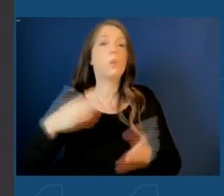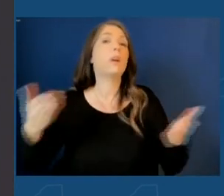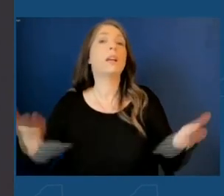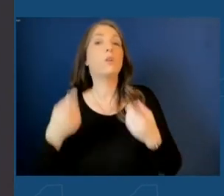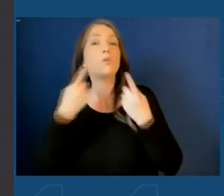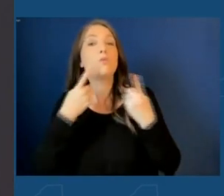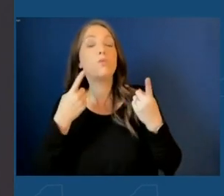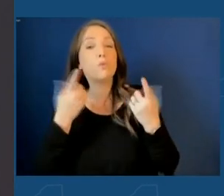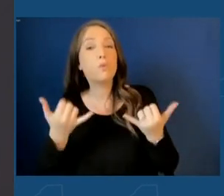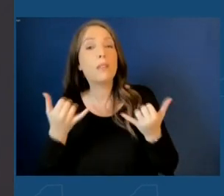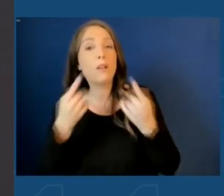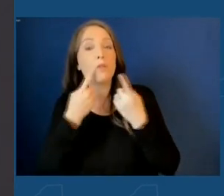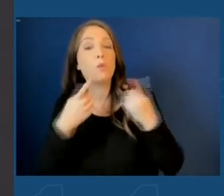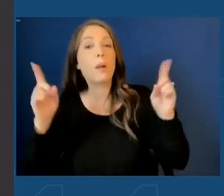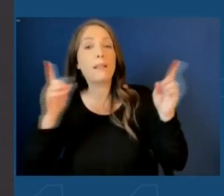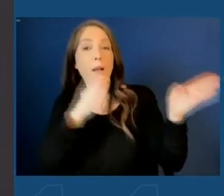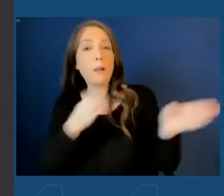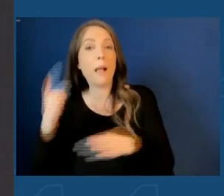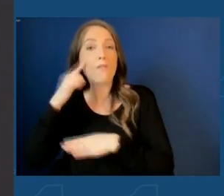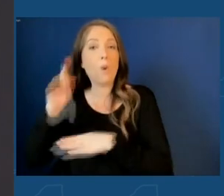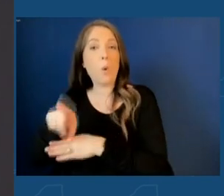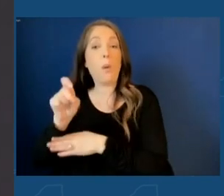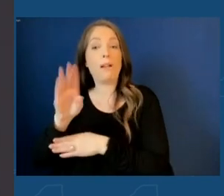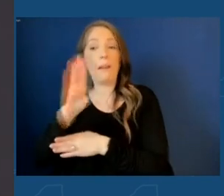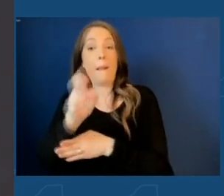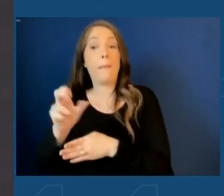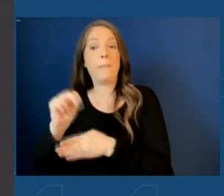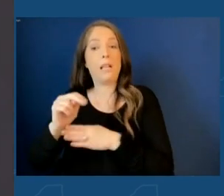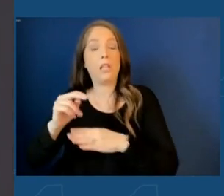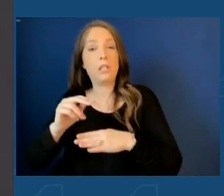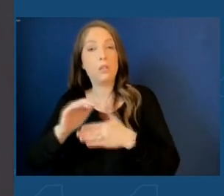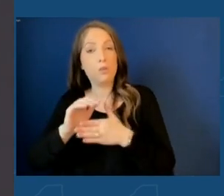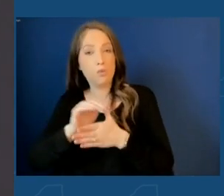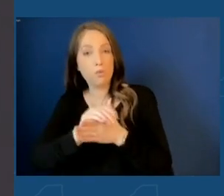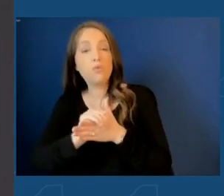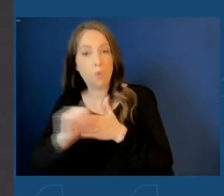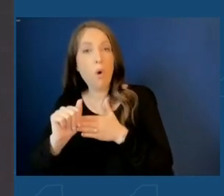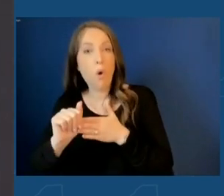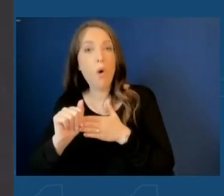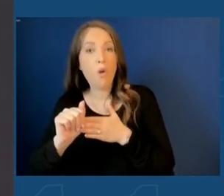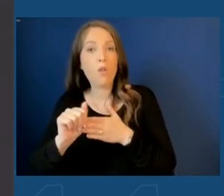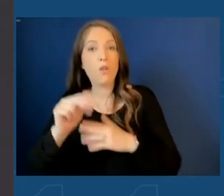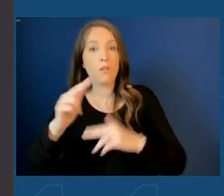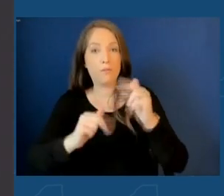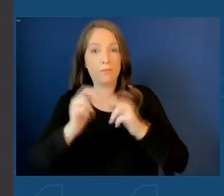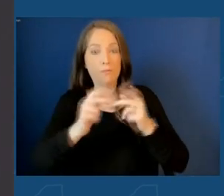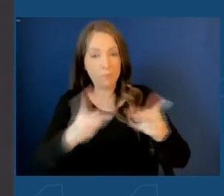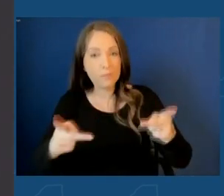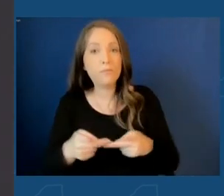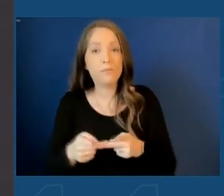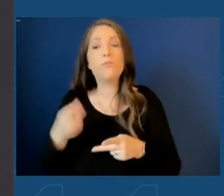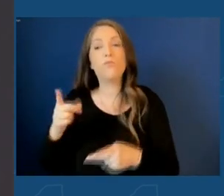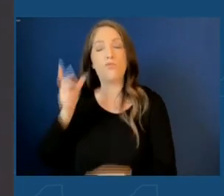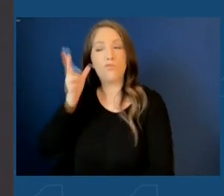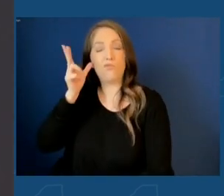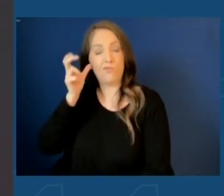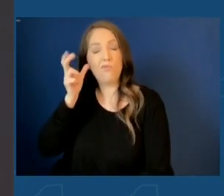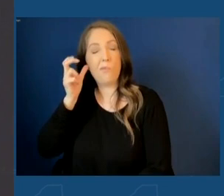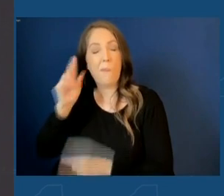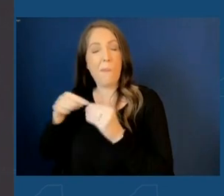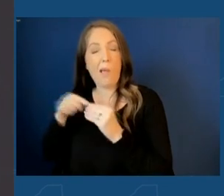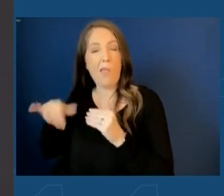to announce plans for a $100 billion semiconductor facility. You heard about that from Leader Schumer and Governor Hoka.